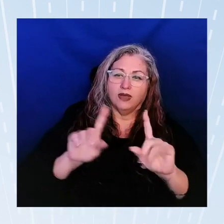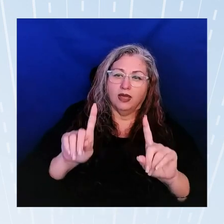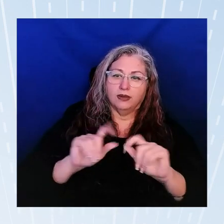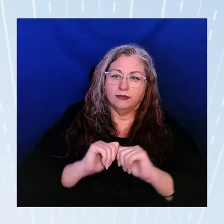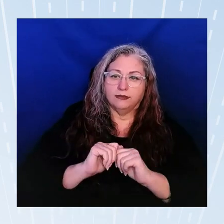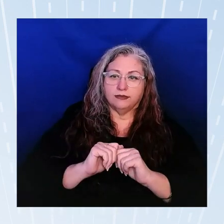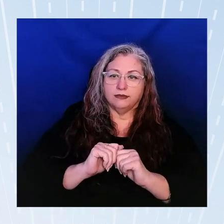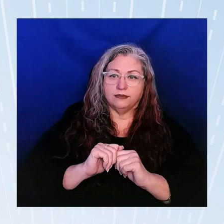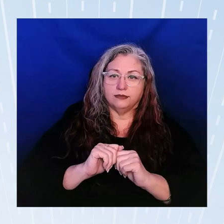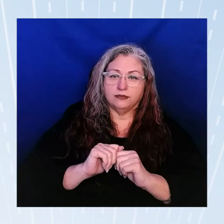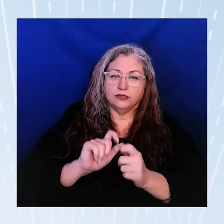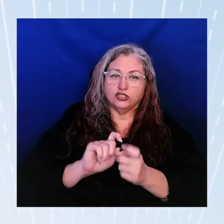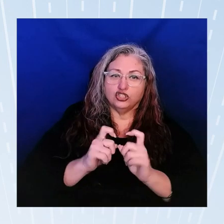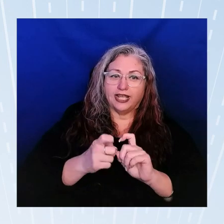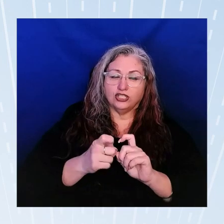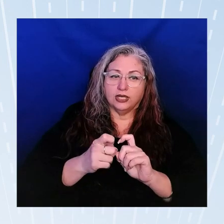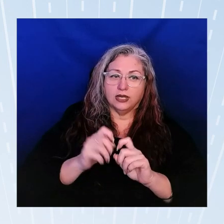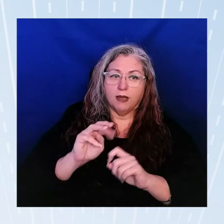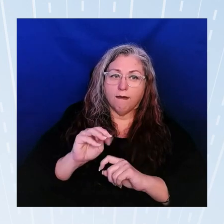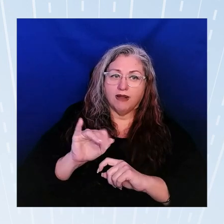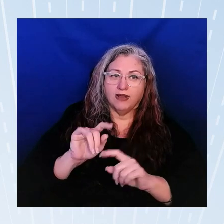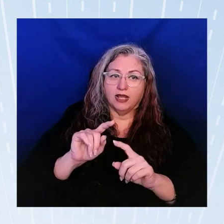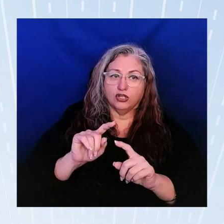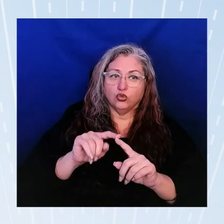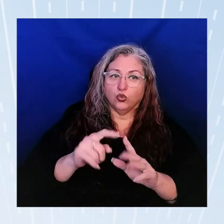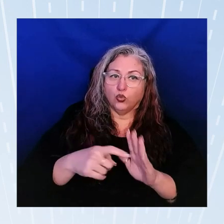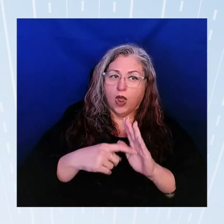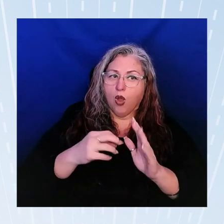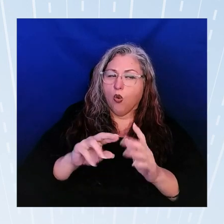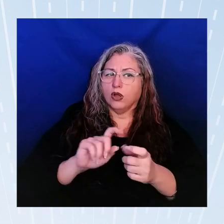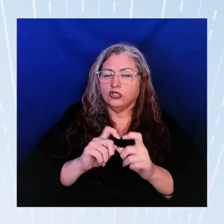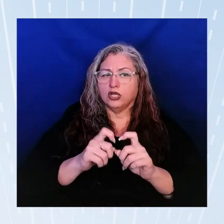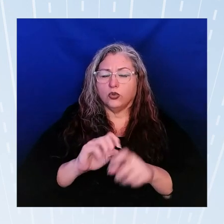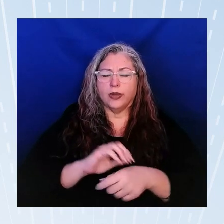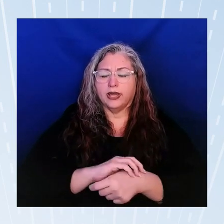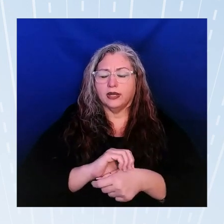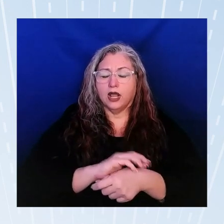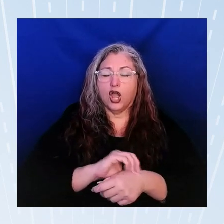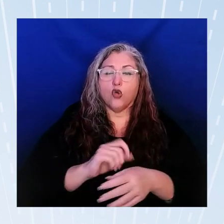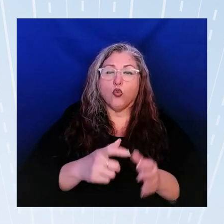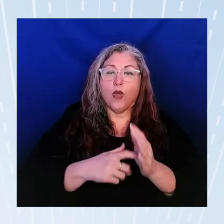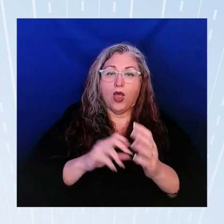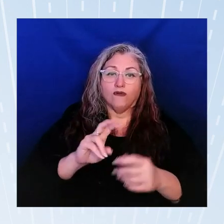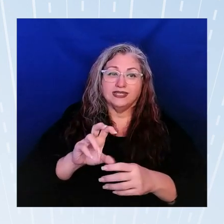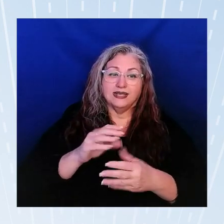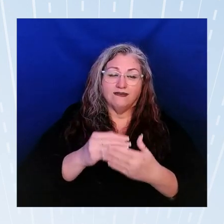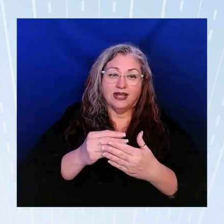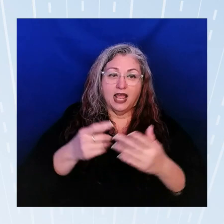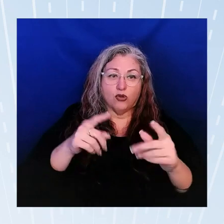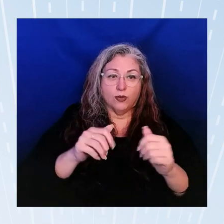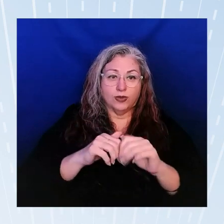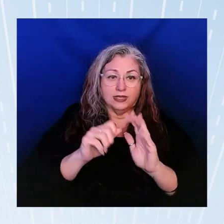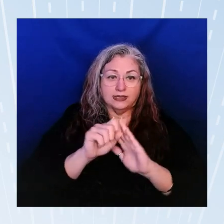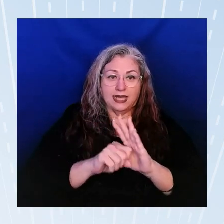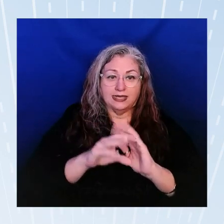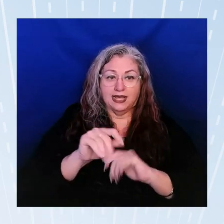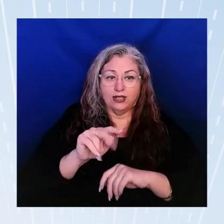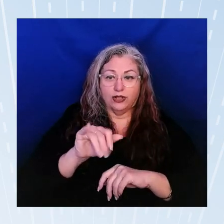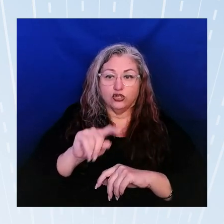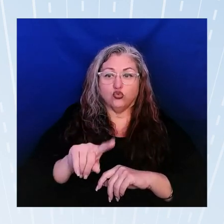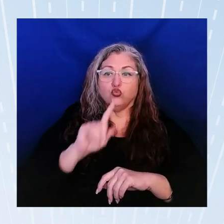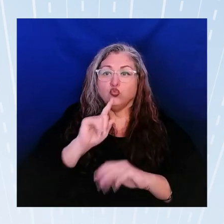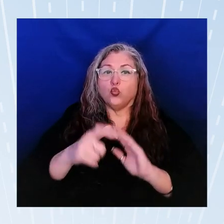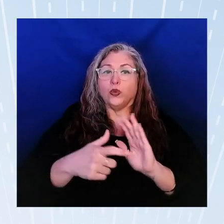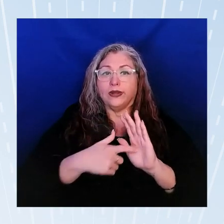changing modifying to requiring or changing okay so requiring OVC's funding agreements with states and territories to require